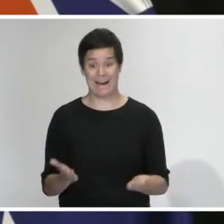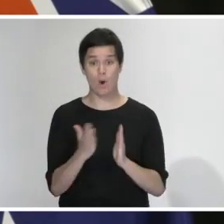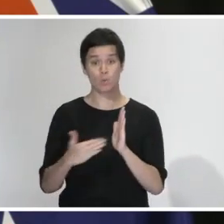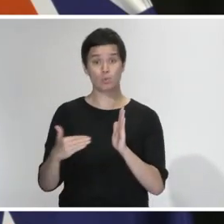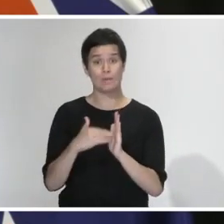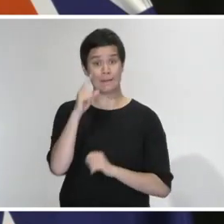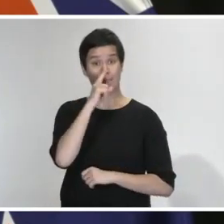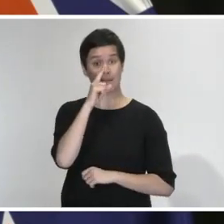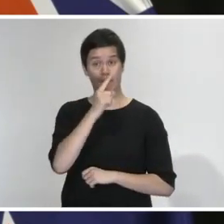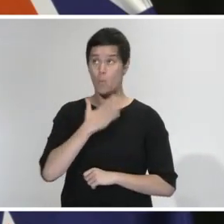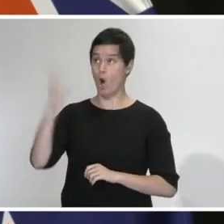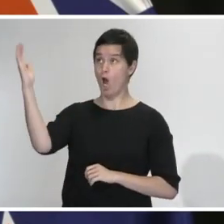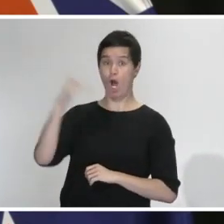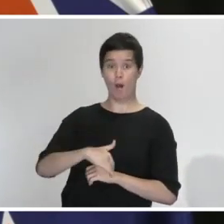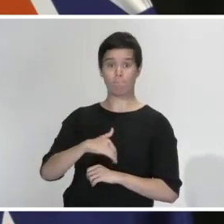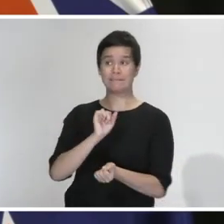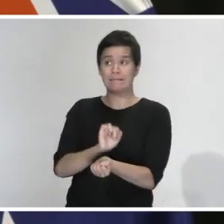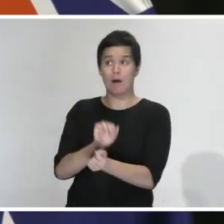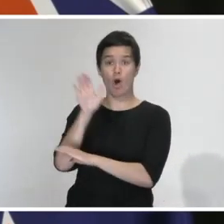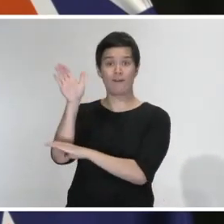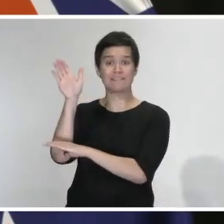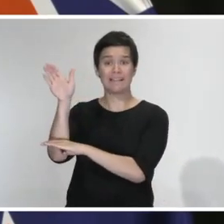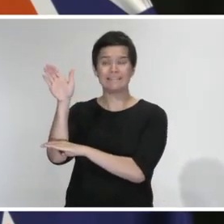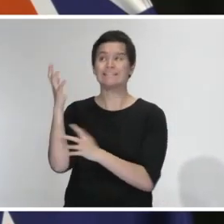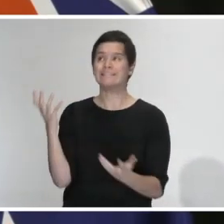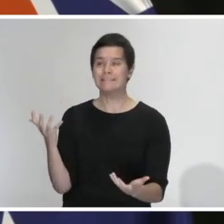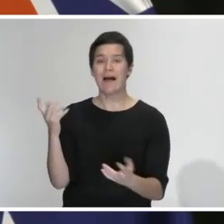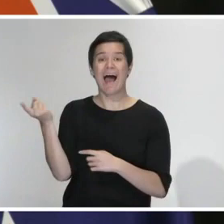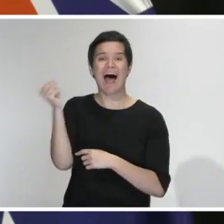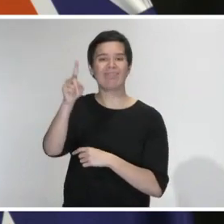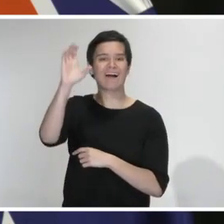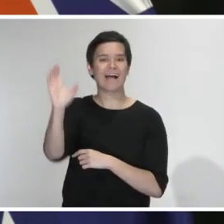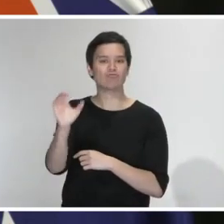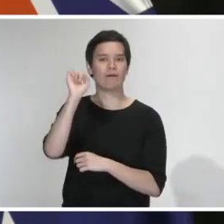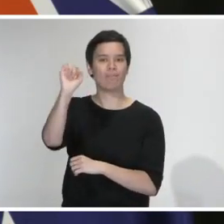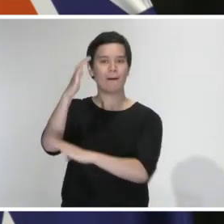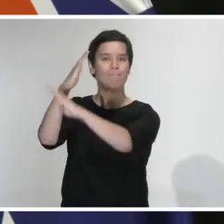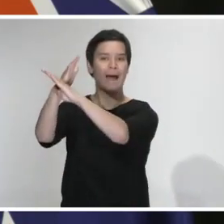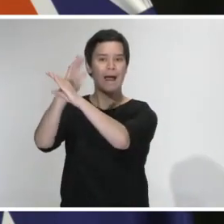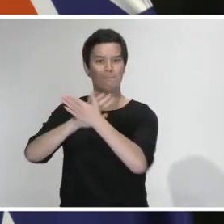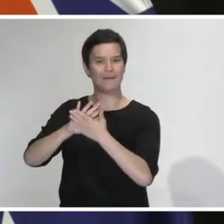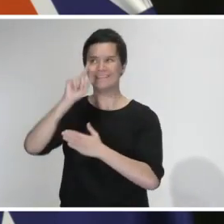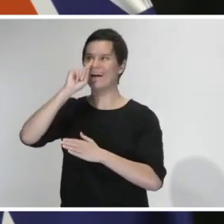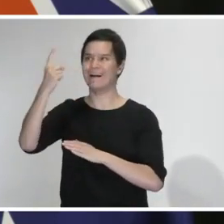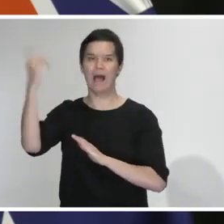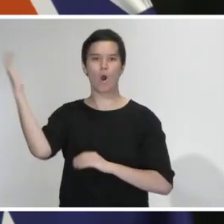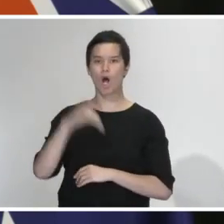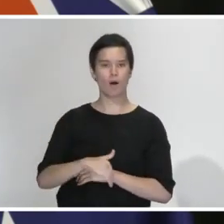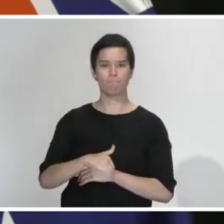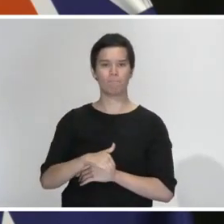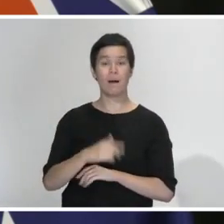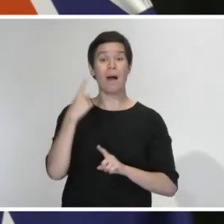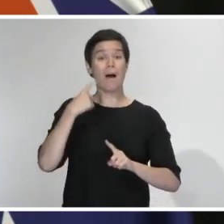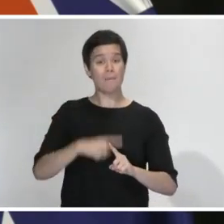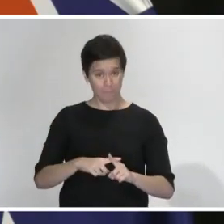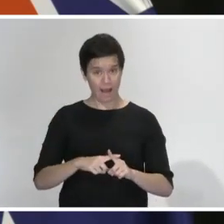is the transit restrictions imposed by many other countries and we in turn are also receiving an increasing number of requests from